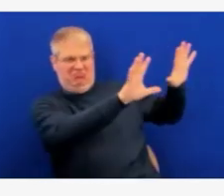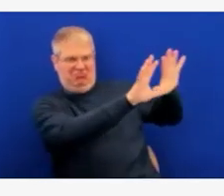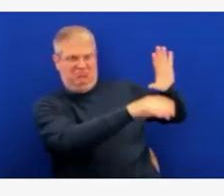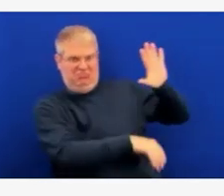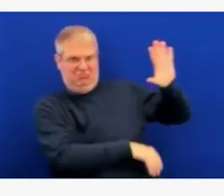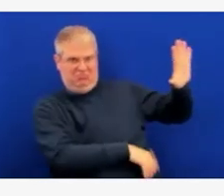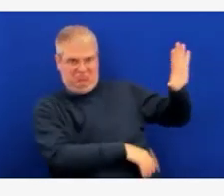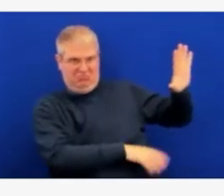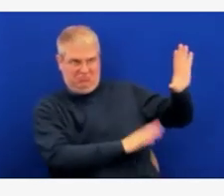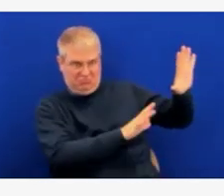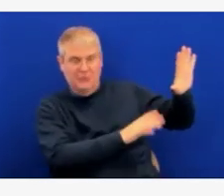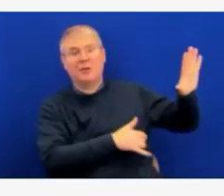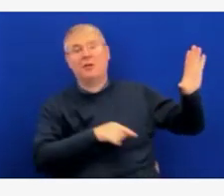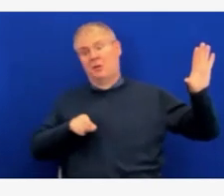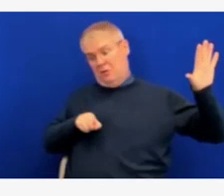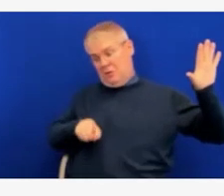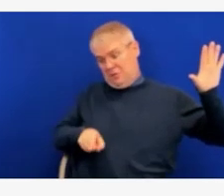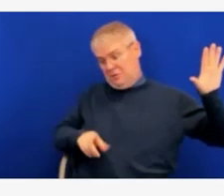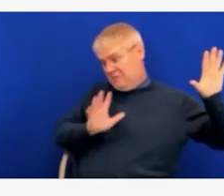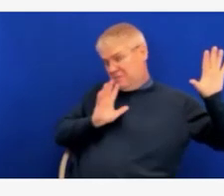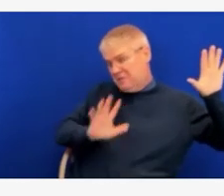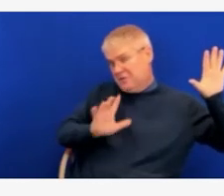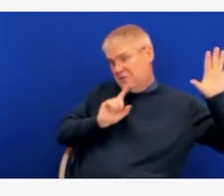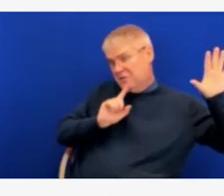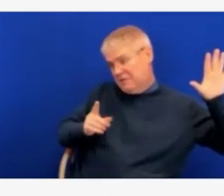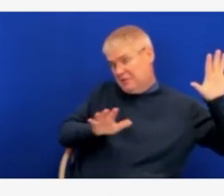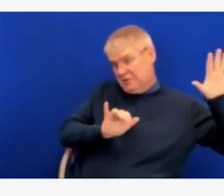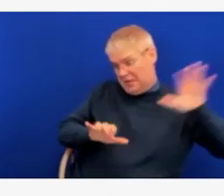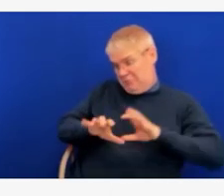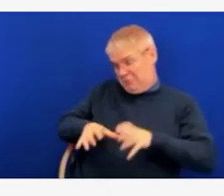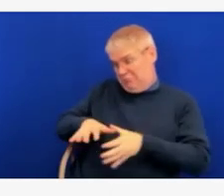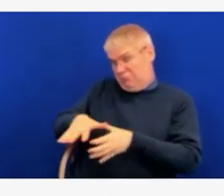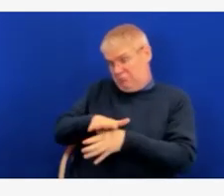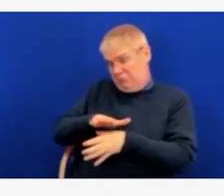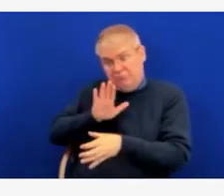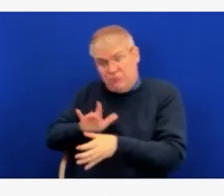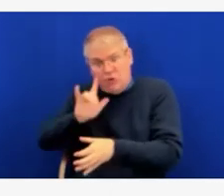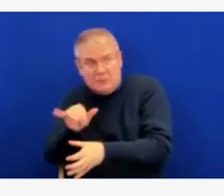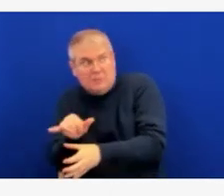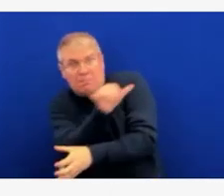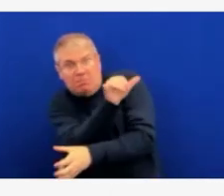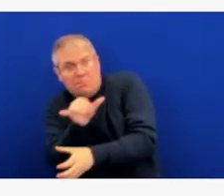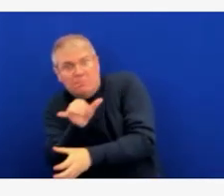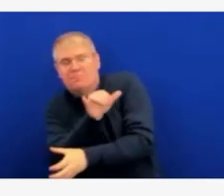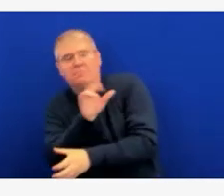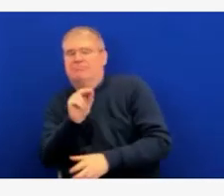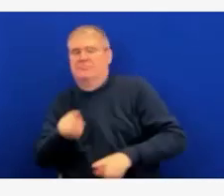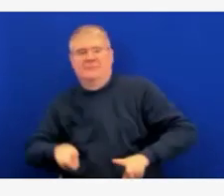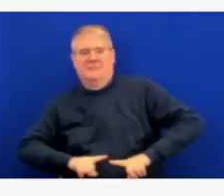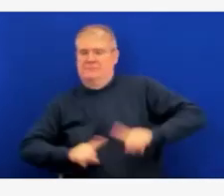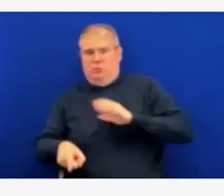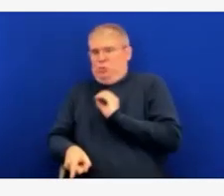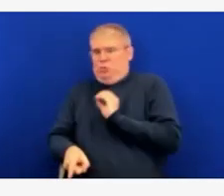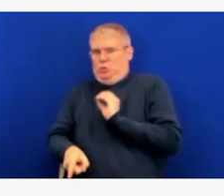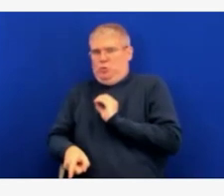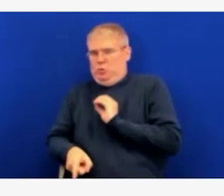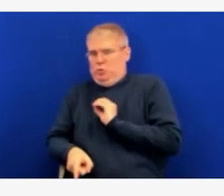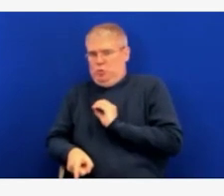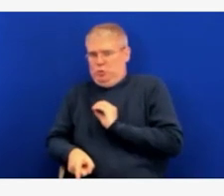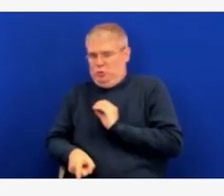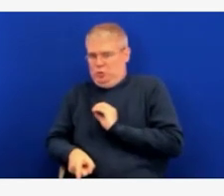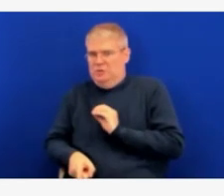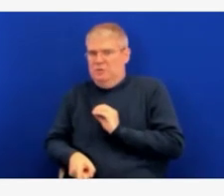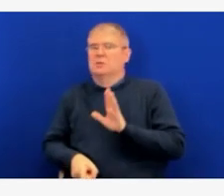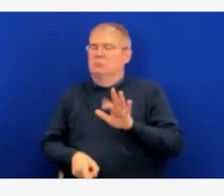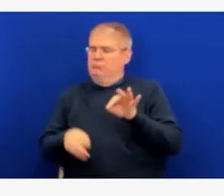that studies also show that COVID disease and MIS-C, for that matter, have a much higher risk of myocarditis associated